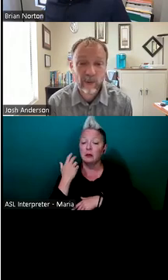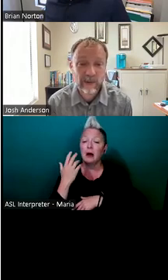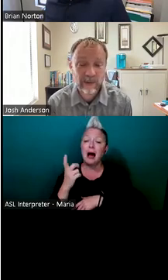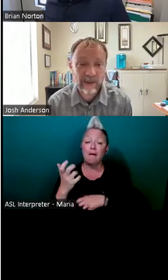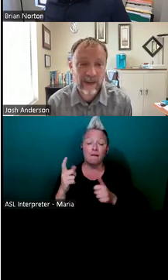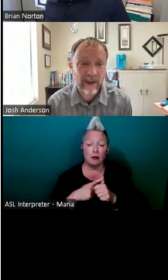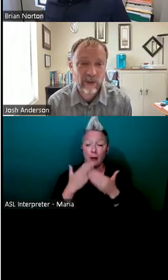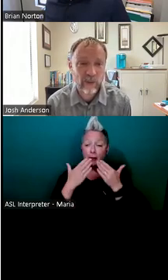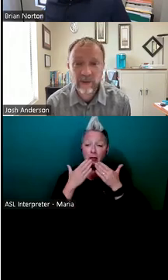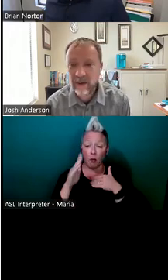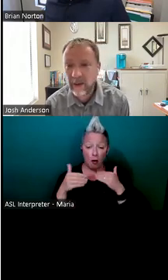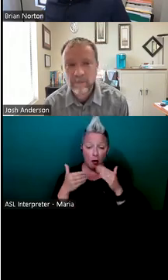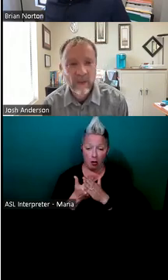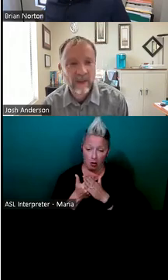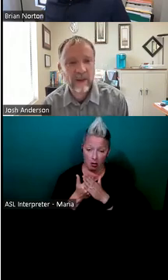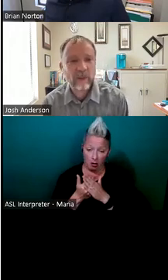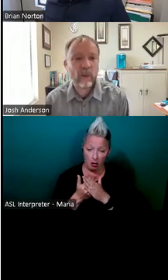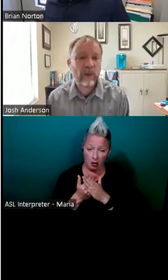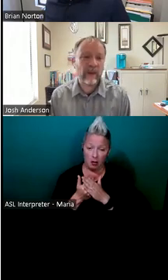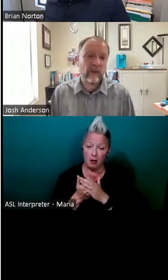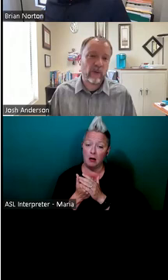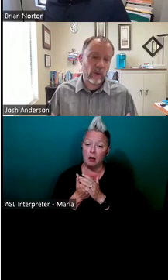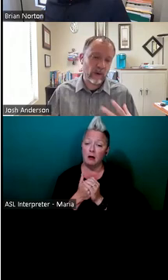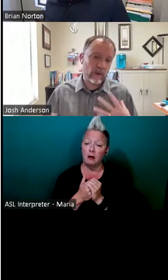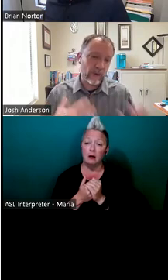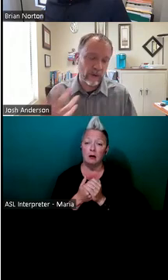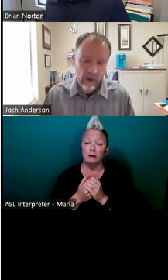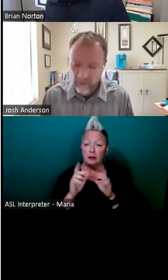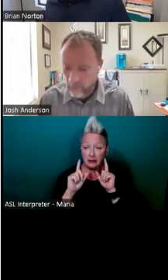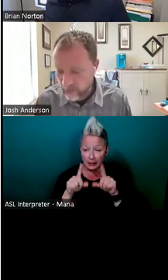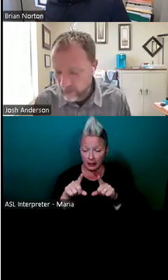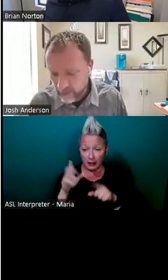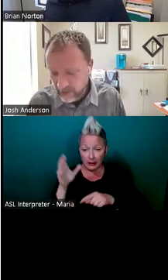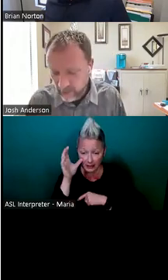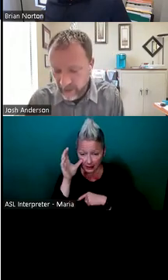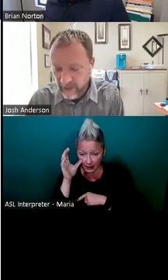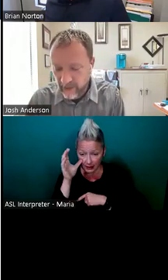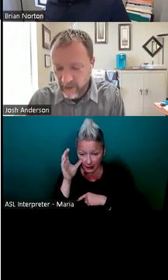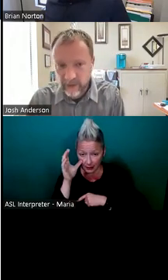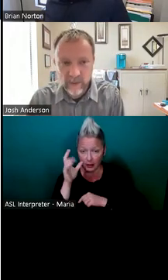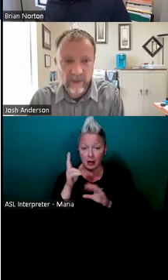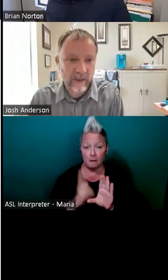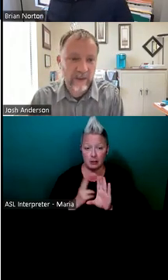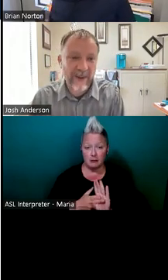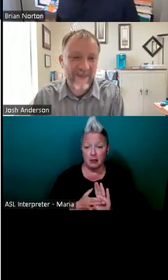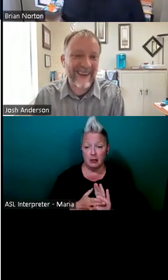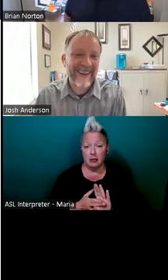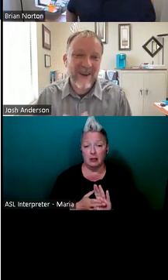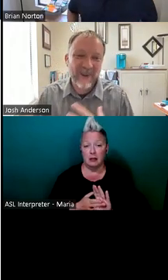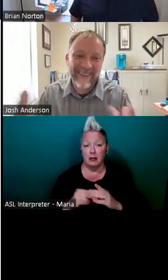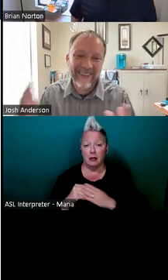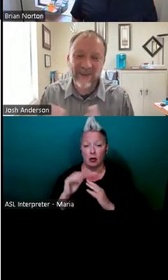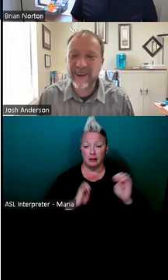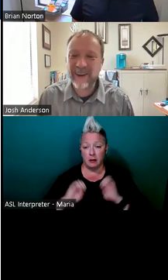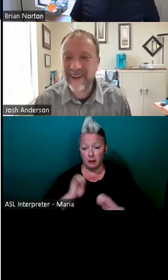everyone who attended today, not just for attending and listening, but really for, for talk, for participating in the, in the experiment